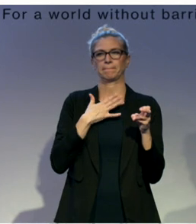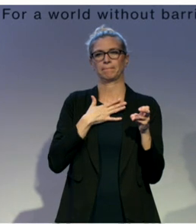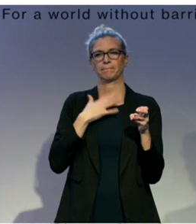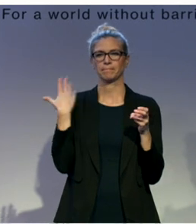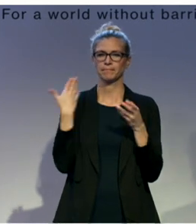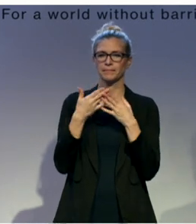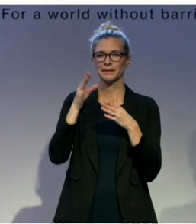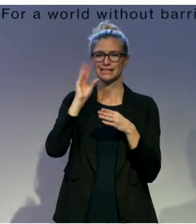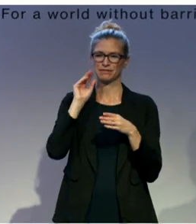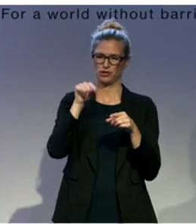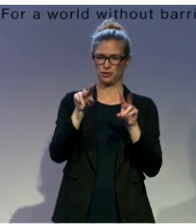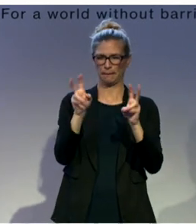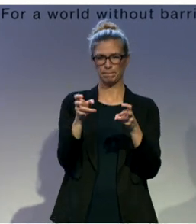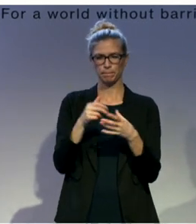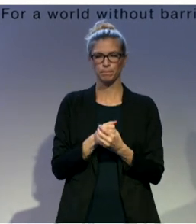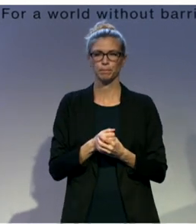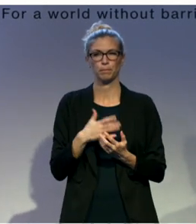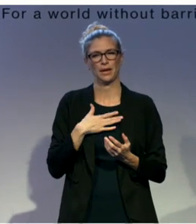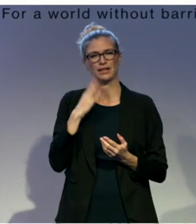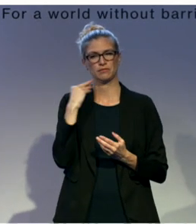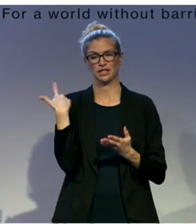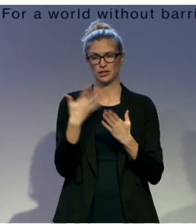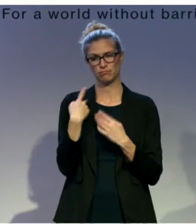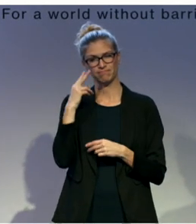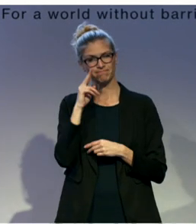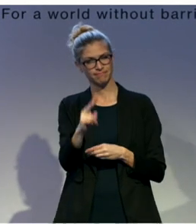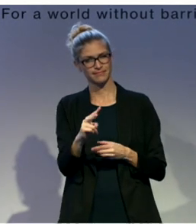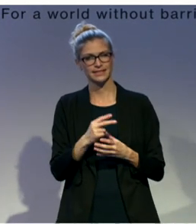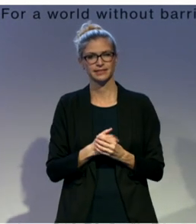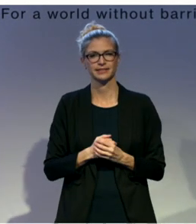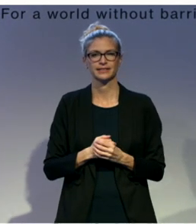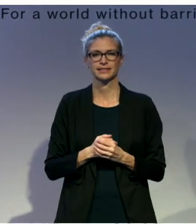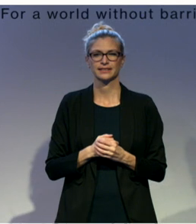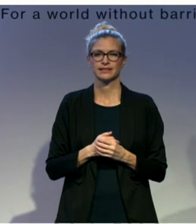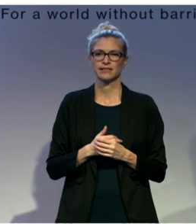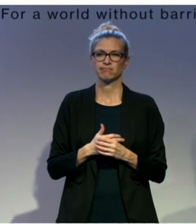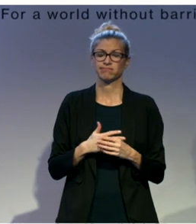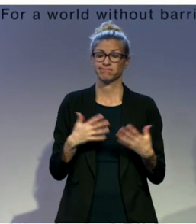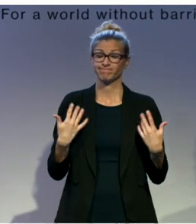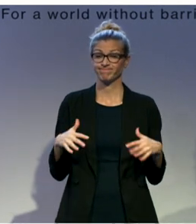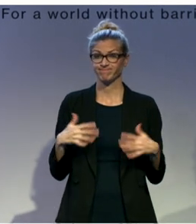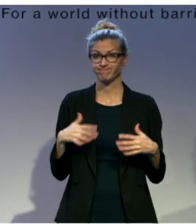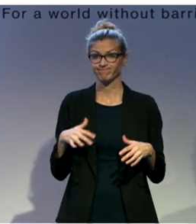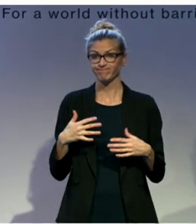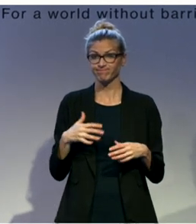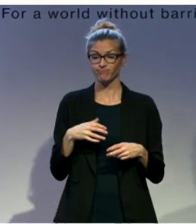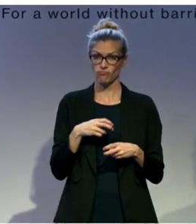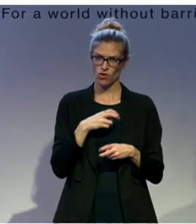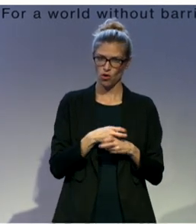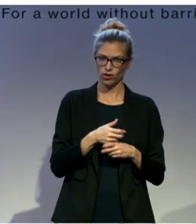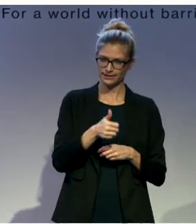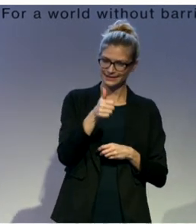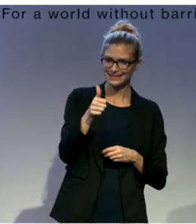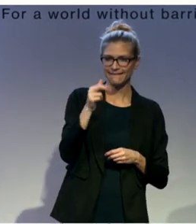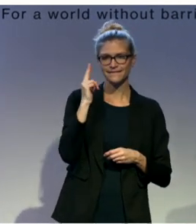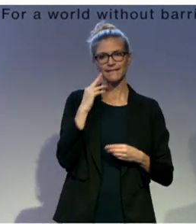successfully, it's very critical to empower deaf persons to take the lead in the development of the lexicon. So not only did we work with